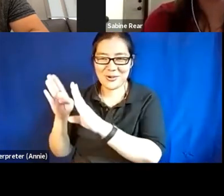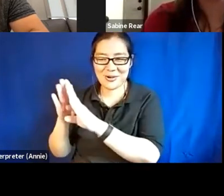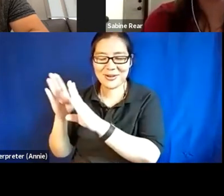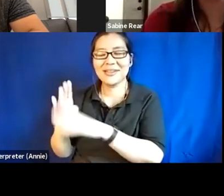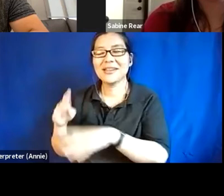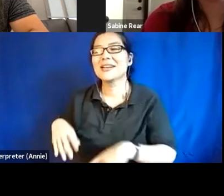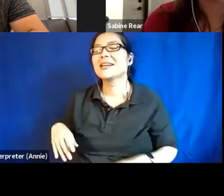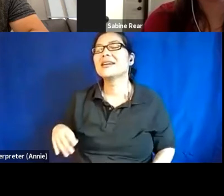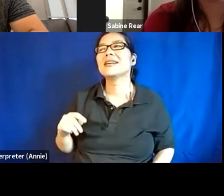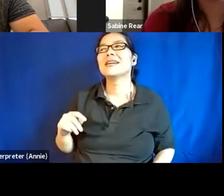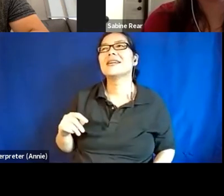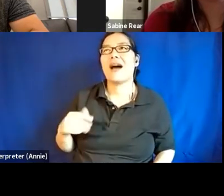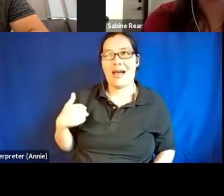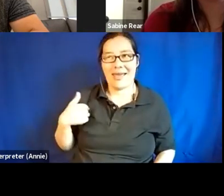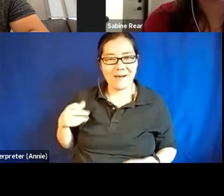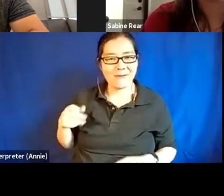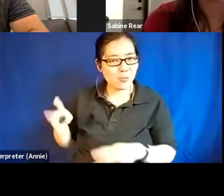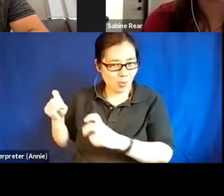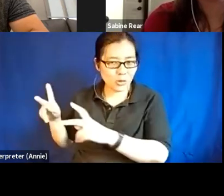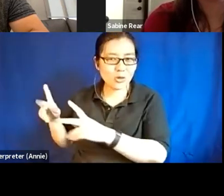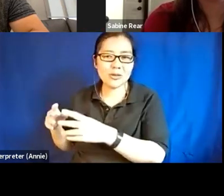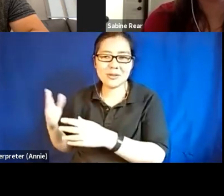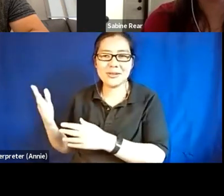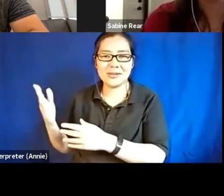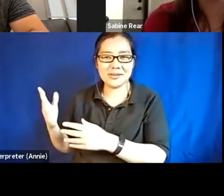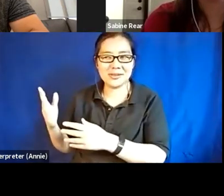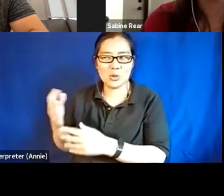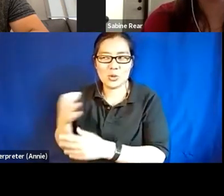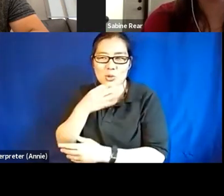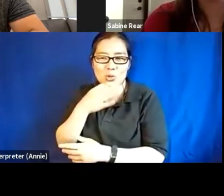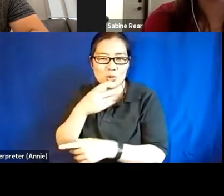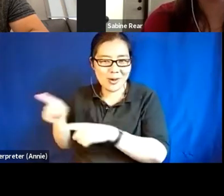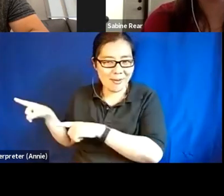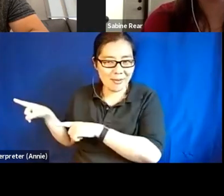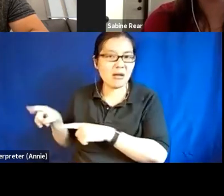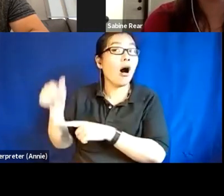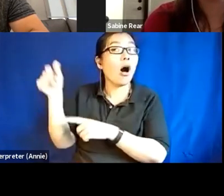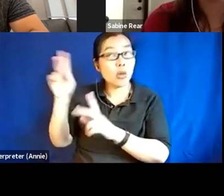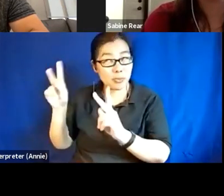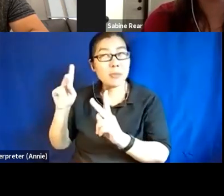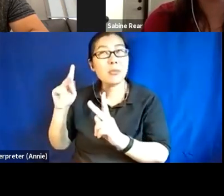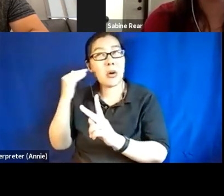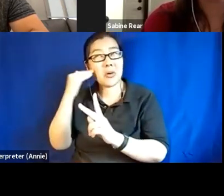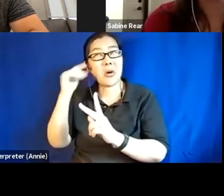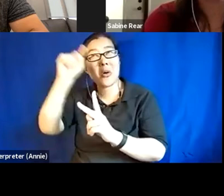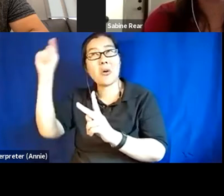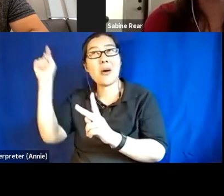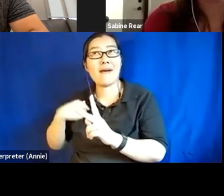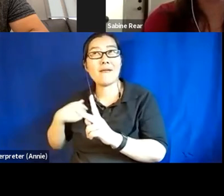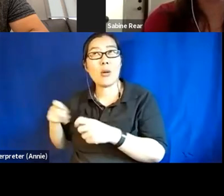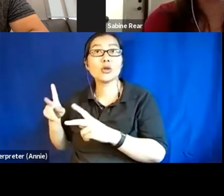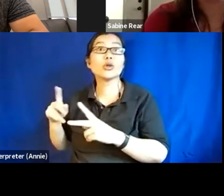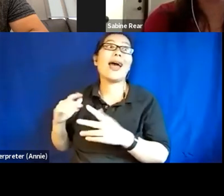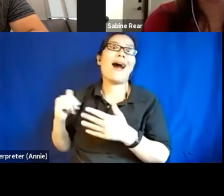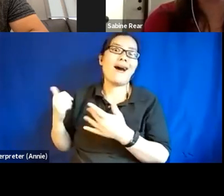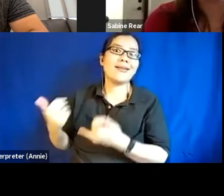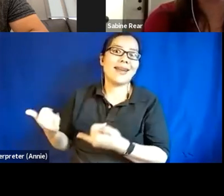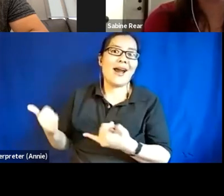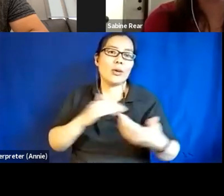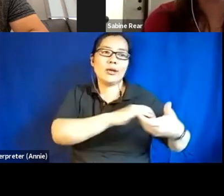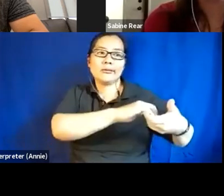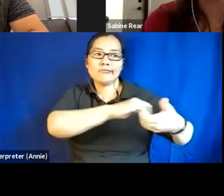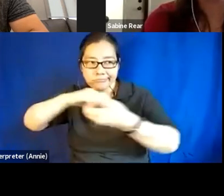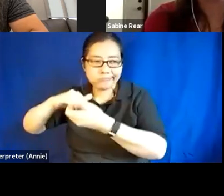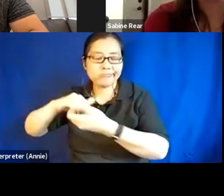have some opportunities. I know others who, who have opportunities who are going to be able to, and if we can help other people get those opportunities, I